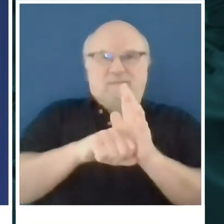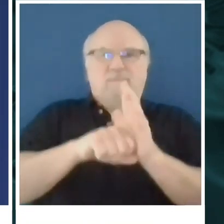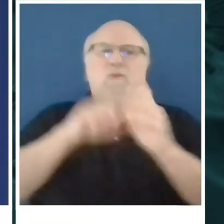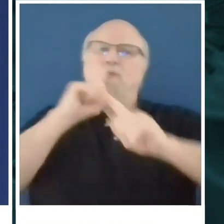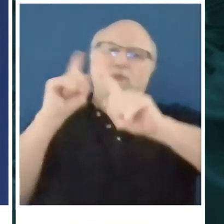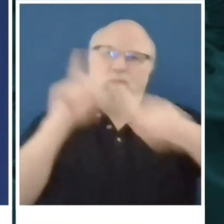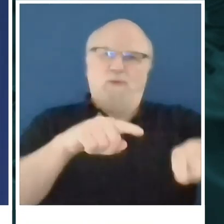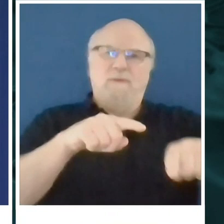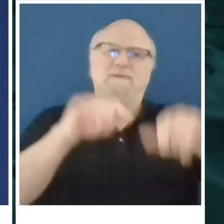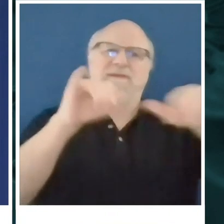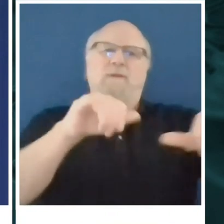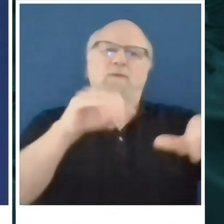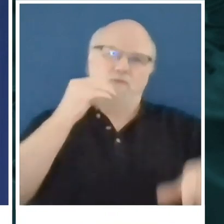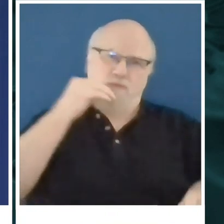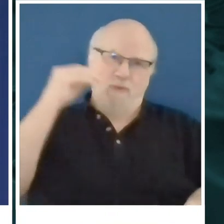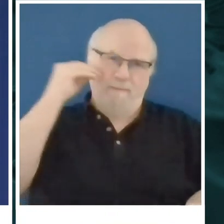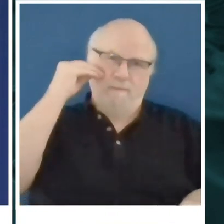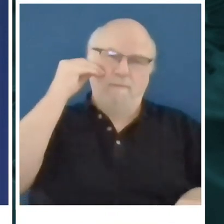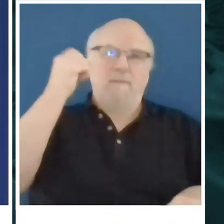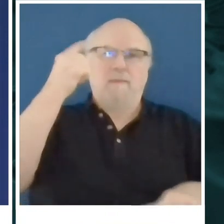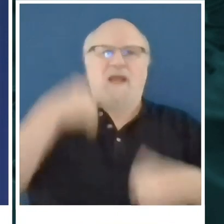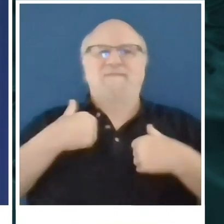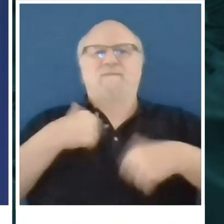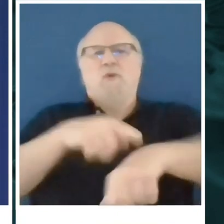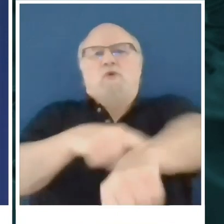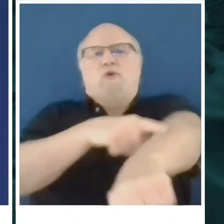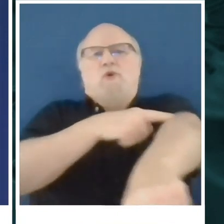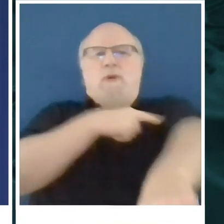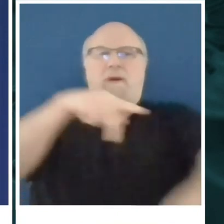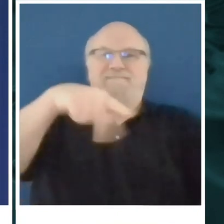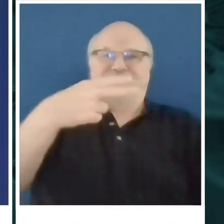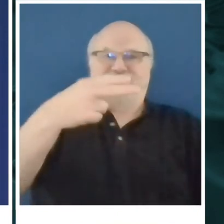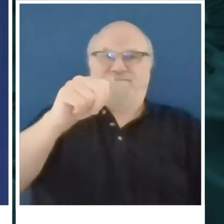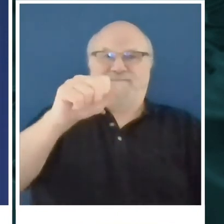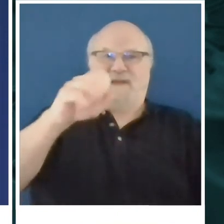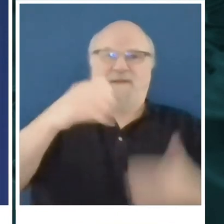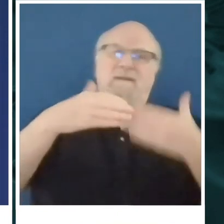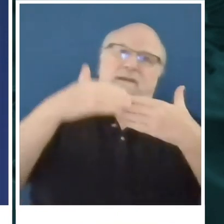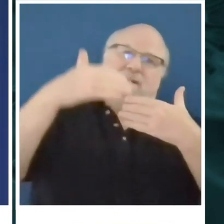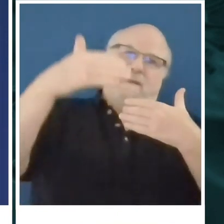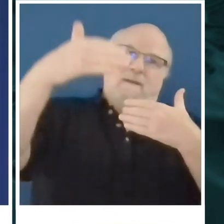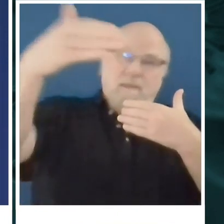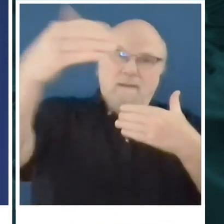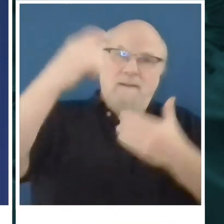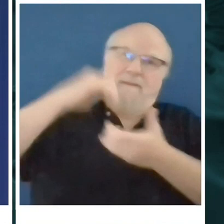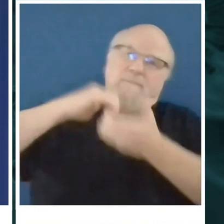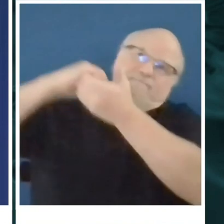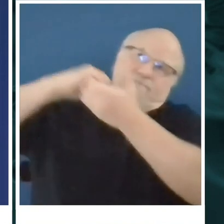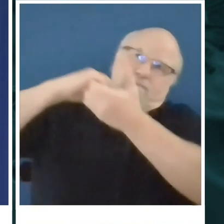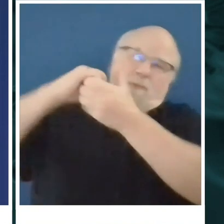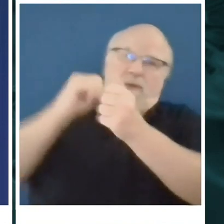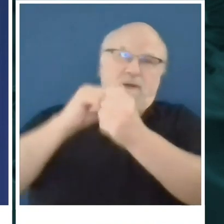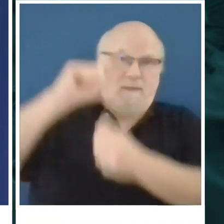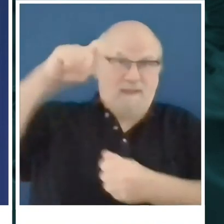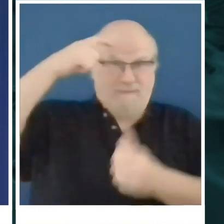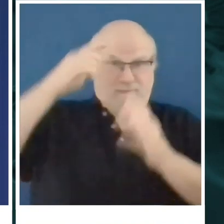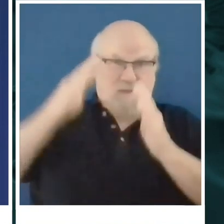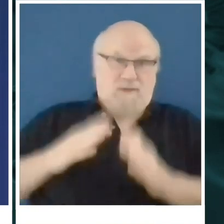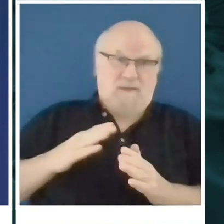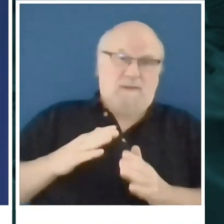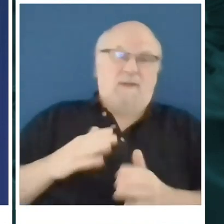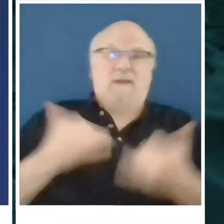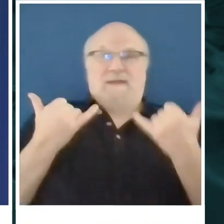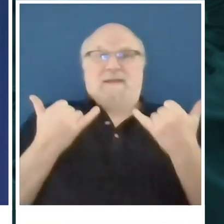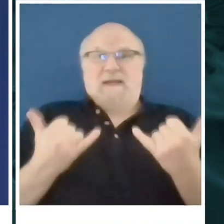returning to work must be and will be done in collaboration with the governor and his team. Throughout this measured process,